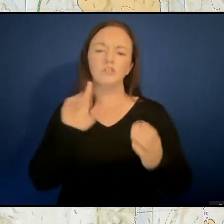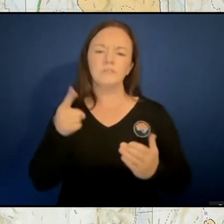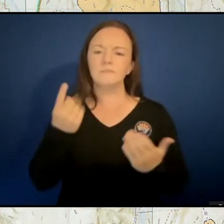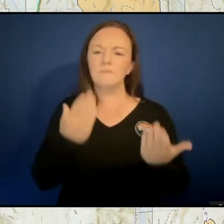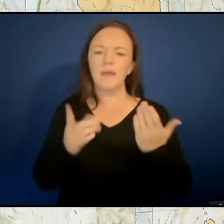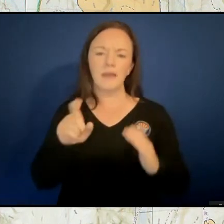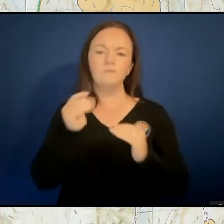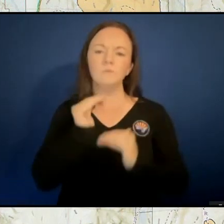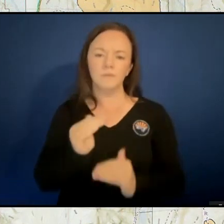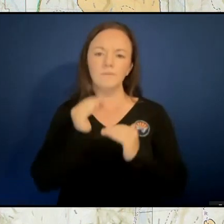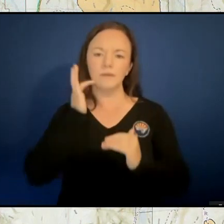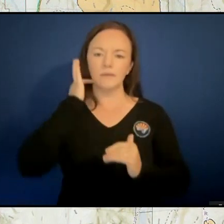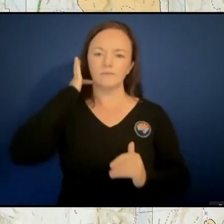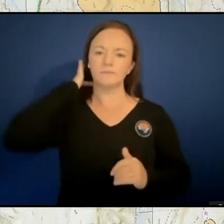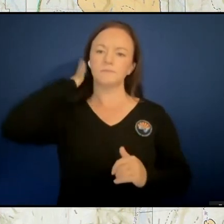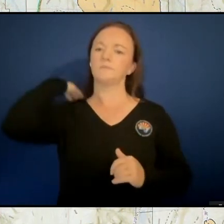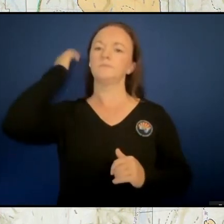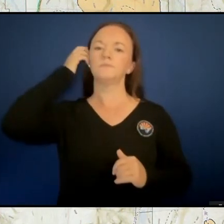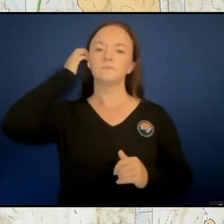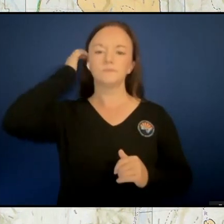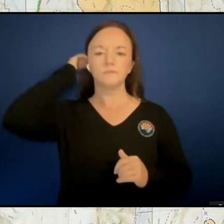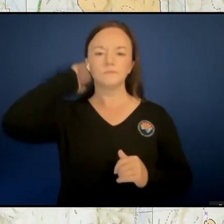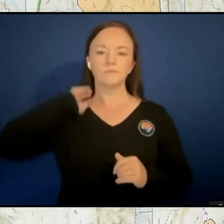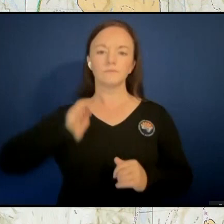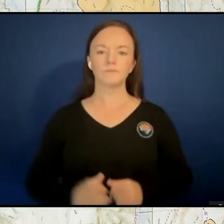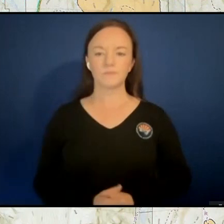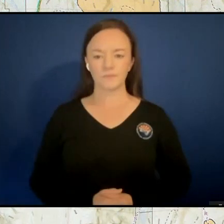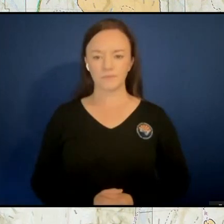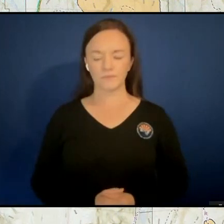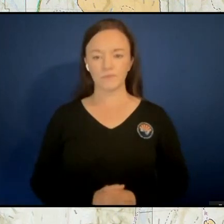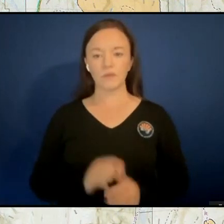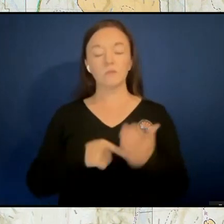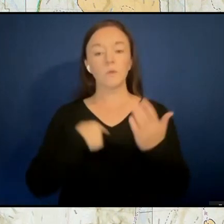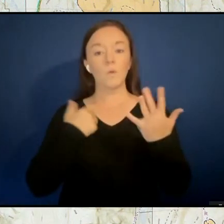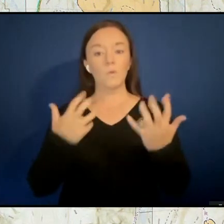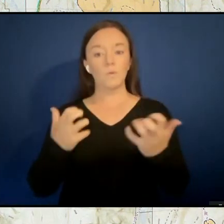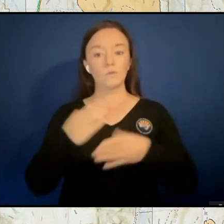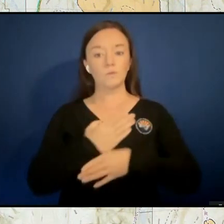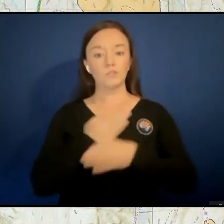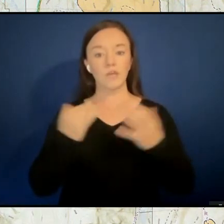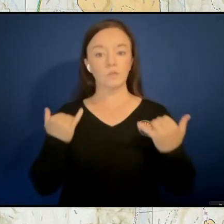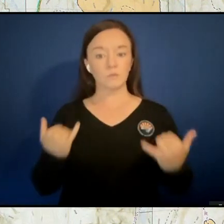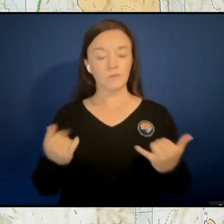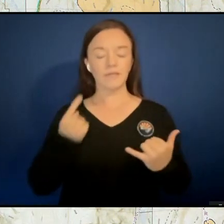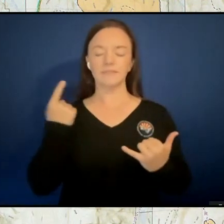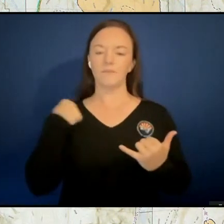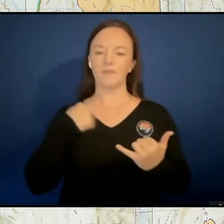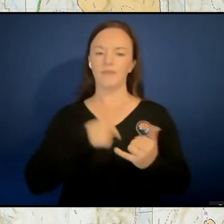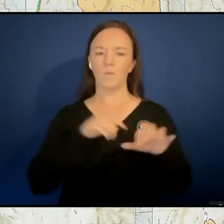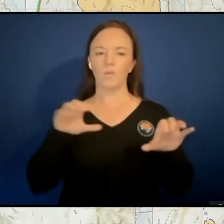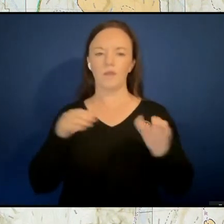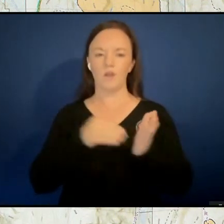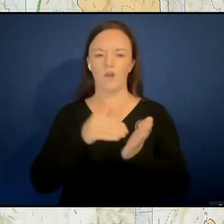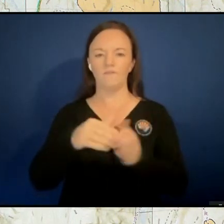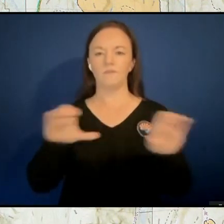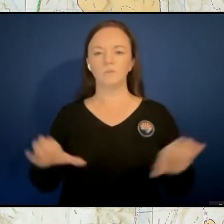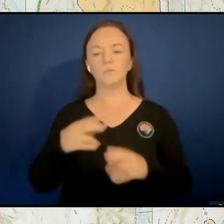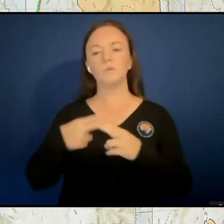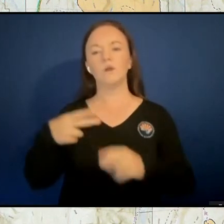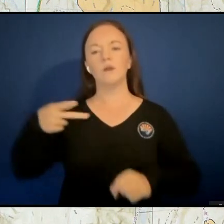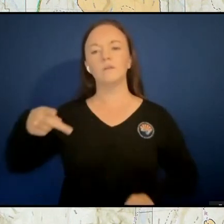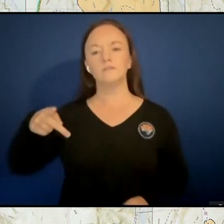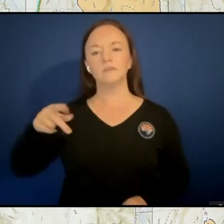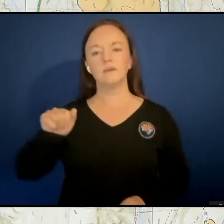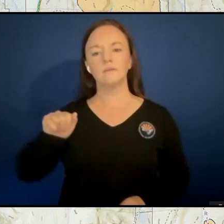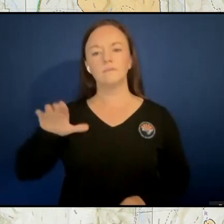So the, the, the item that I wanted to share with y'all today is something that, that we do frequently, and it's called a pace plan. So we,